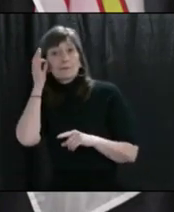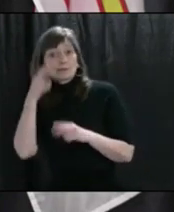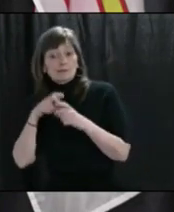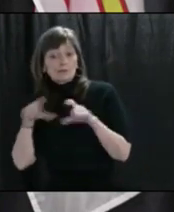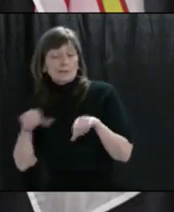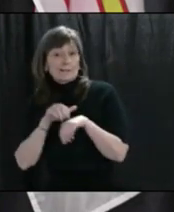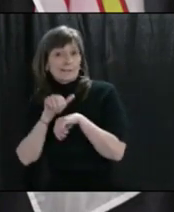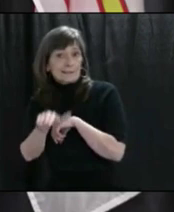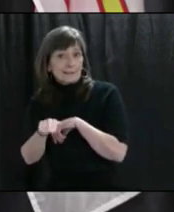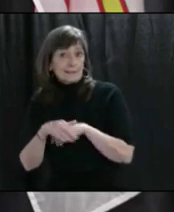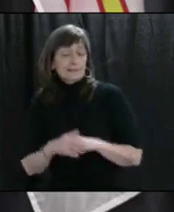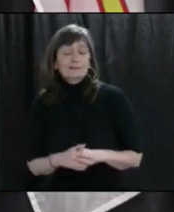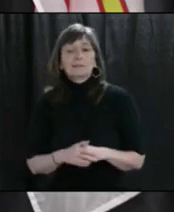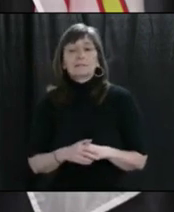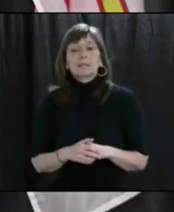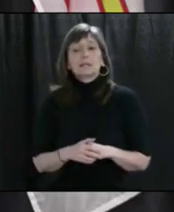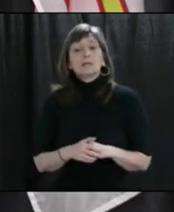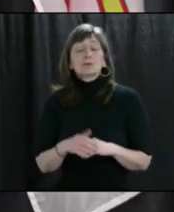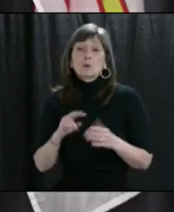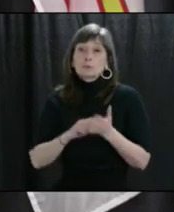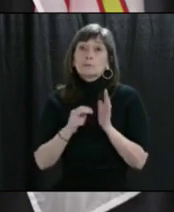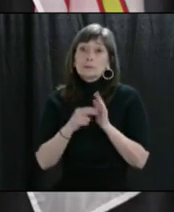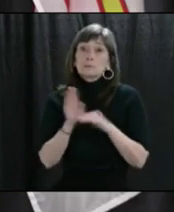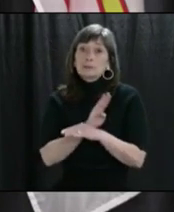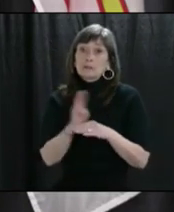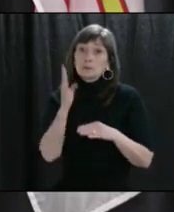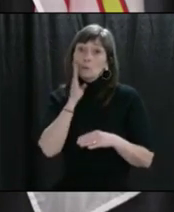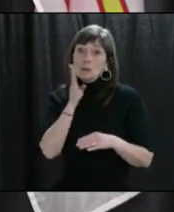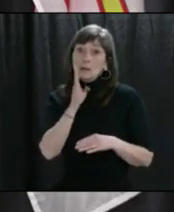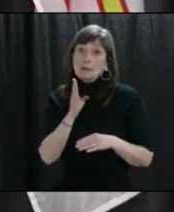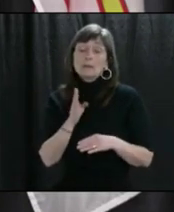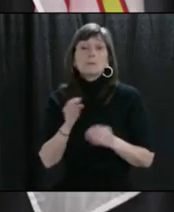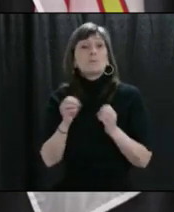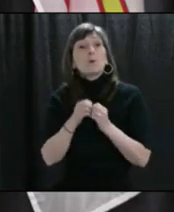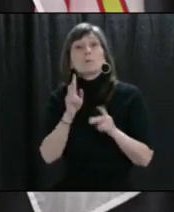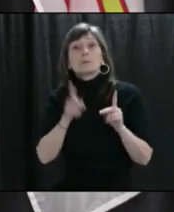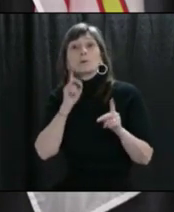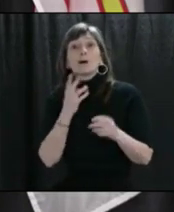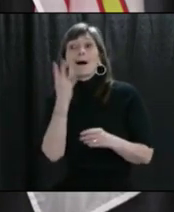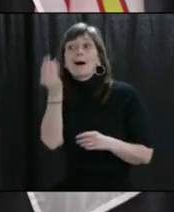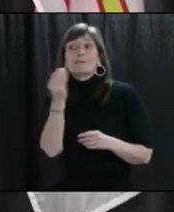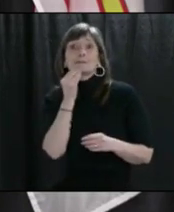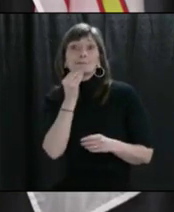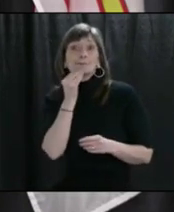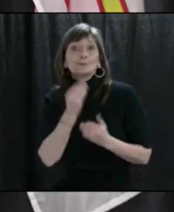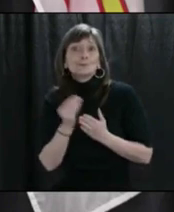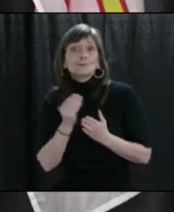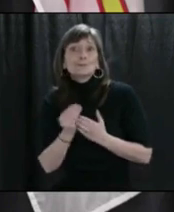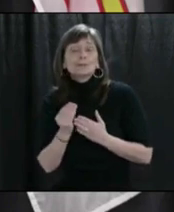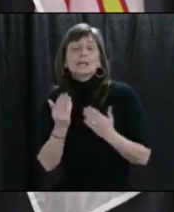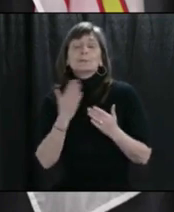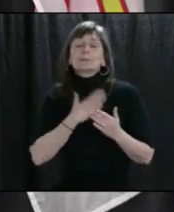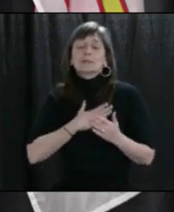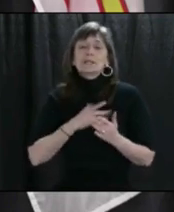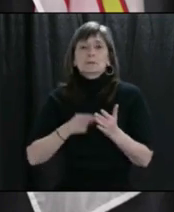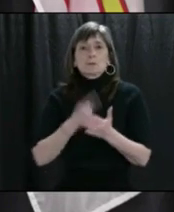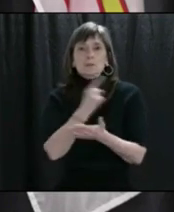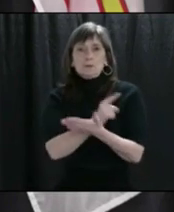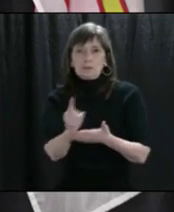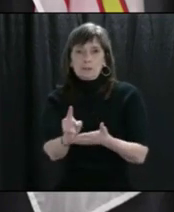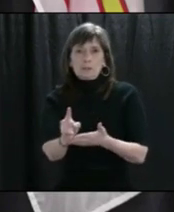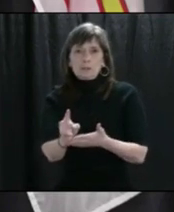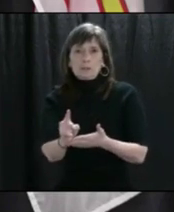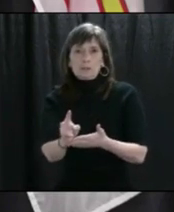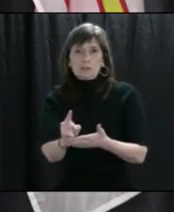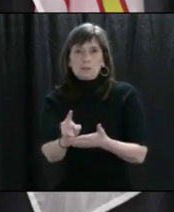If you go out for essentials, like groceries, limit your visits to once a week. Don't